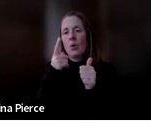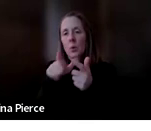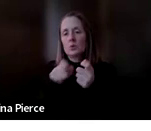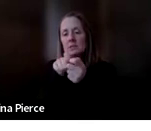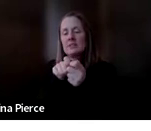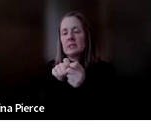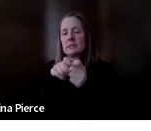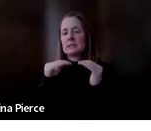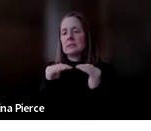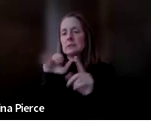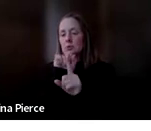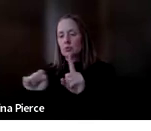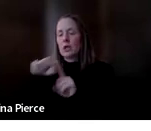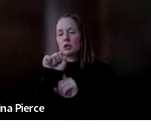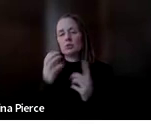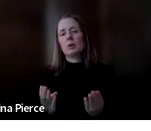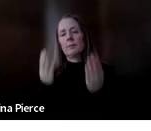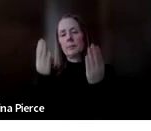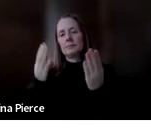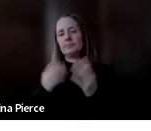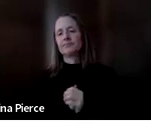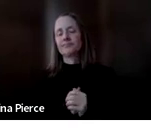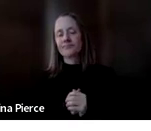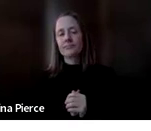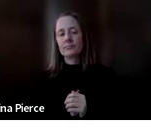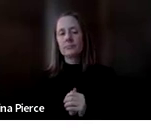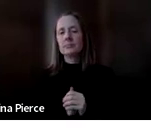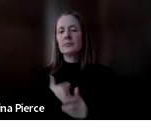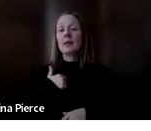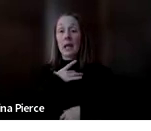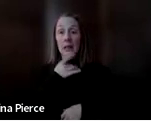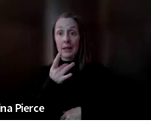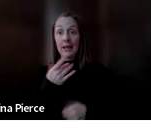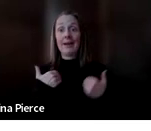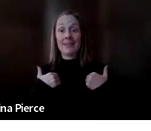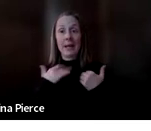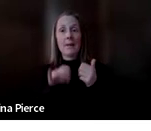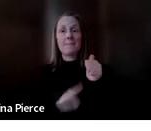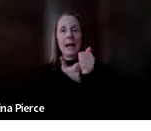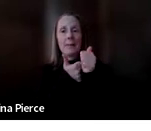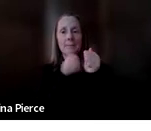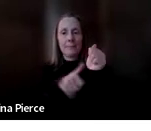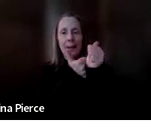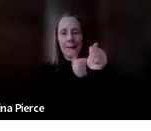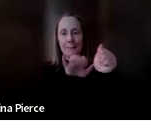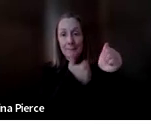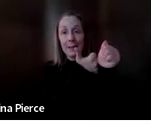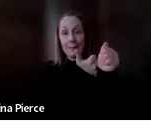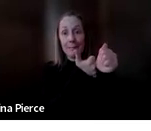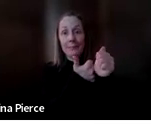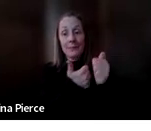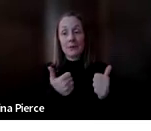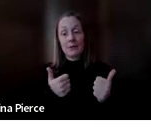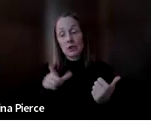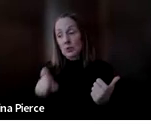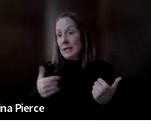always recommended. And I like having backups on backups on backups. There's no reason to not make a bunch of backup